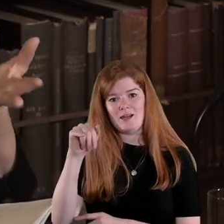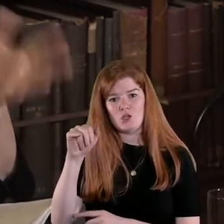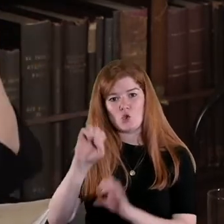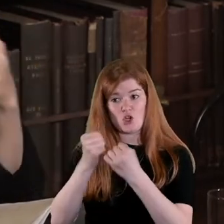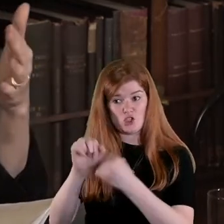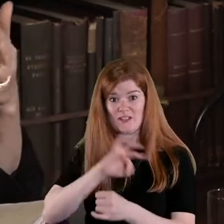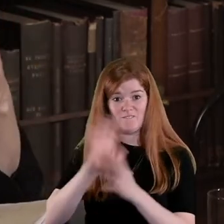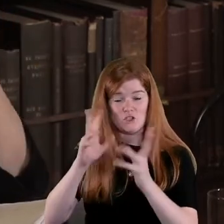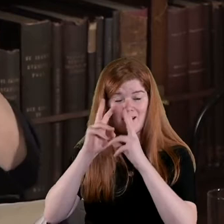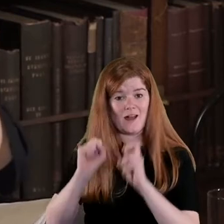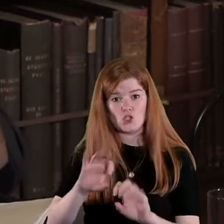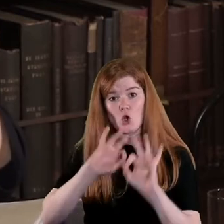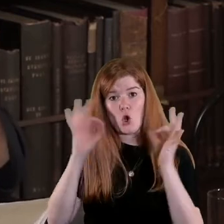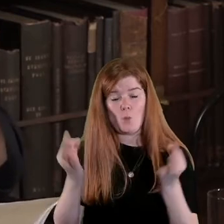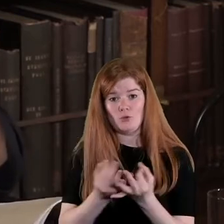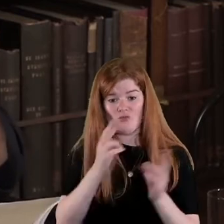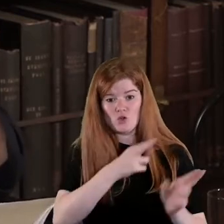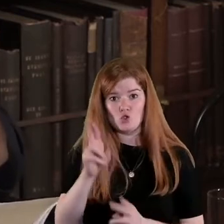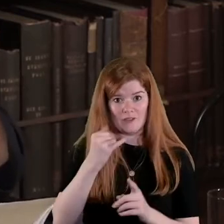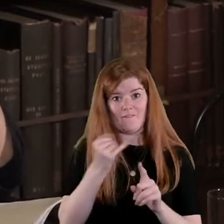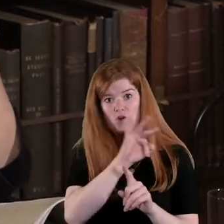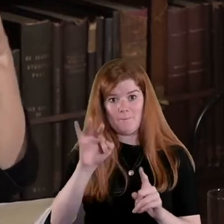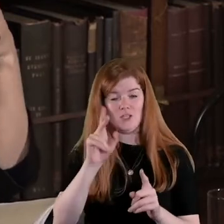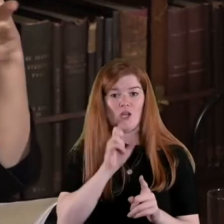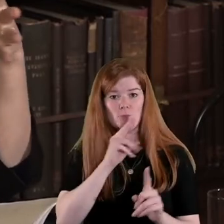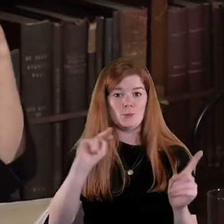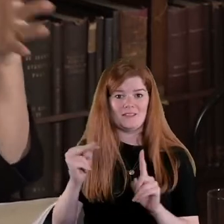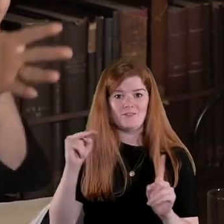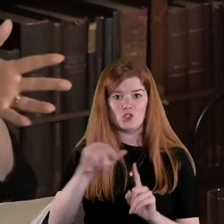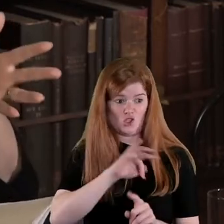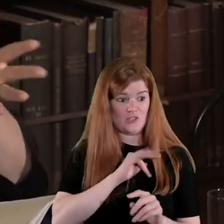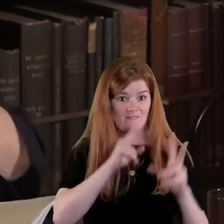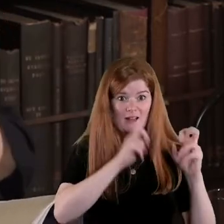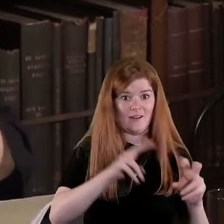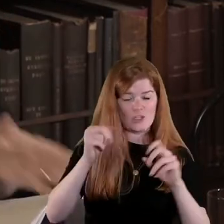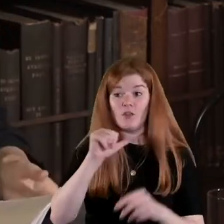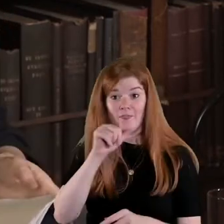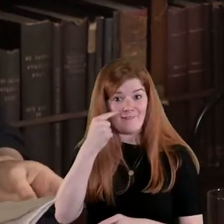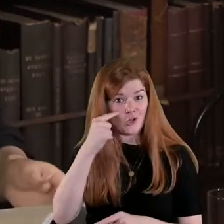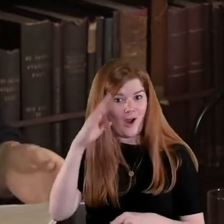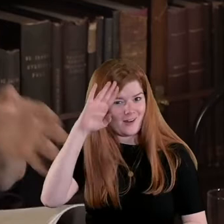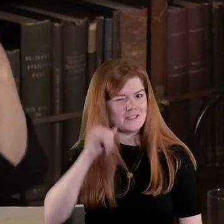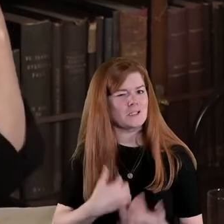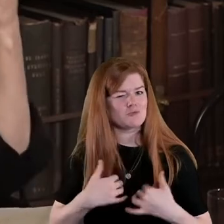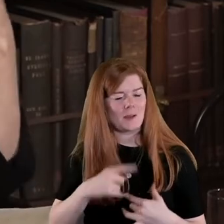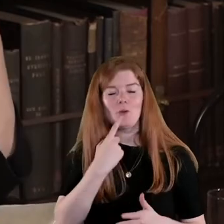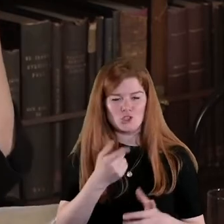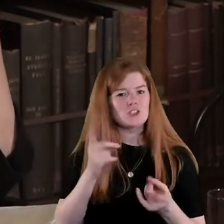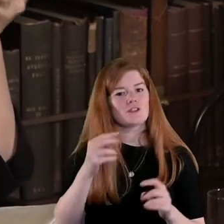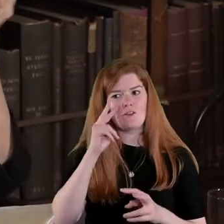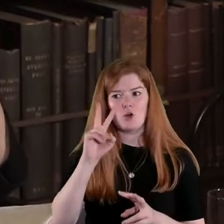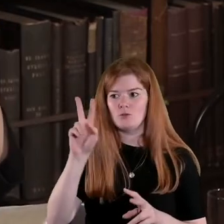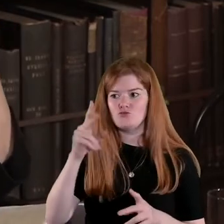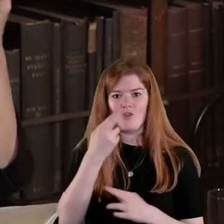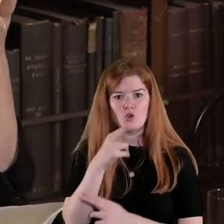revolutions from the perspective of gender and she she looks she doesn't actually look at Ireland which is interesting but she does she looks at